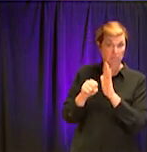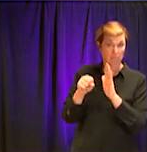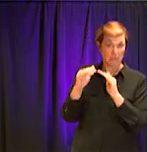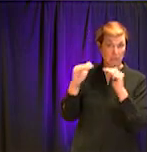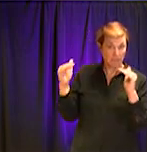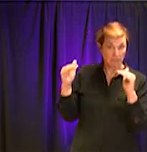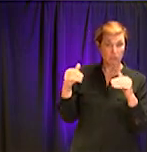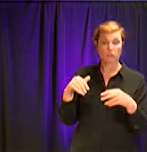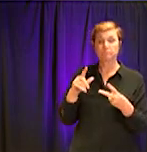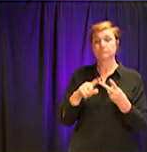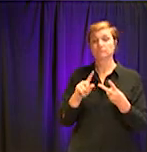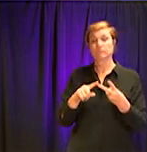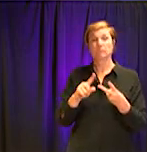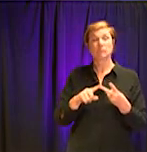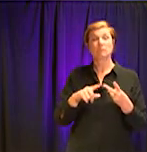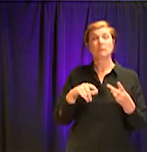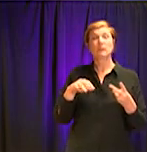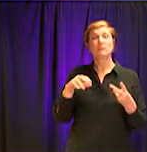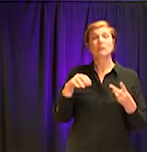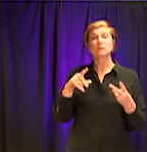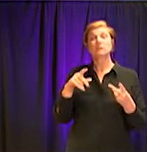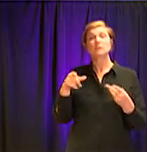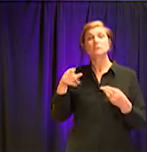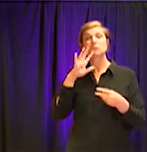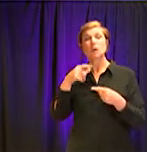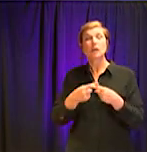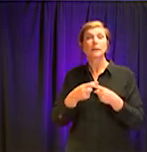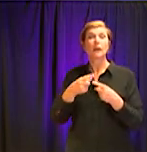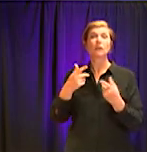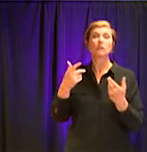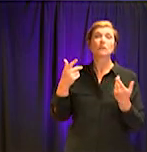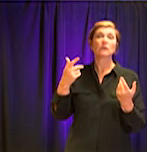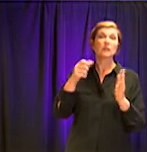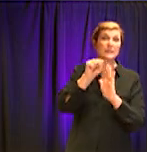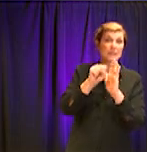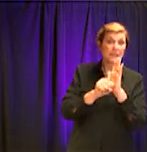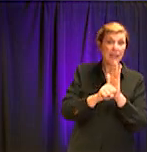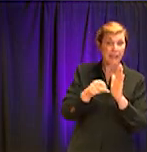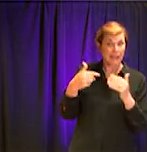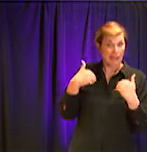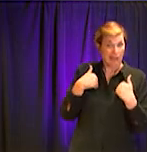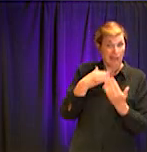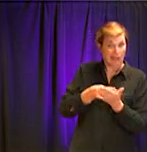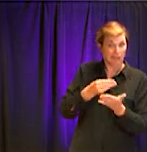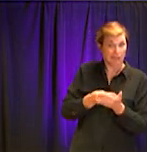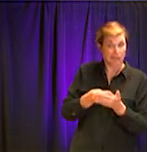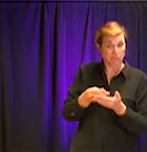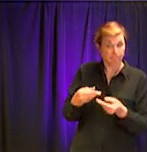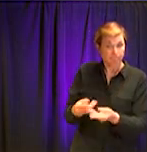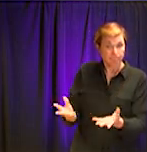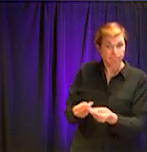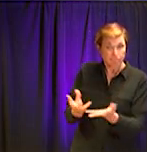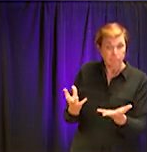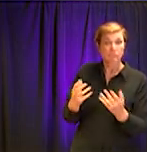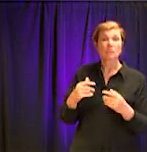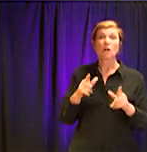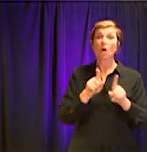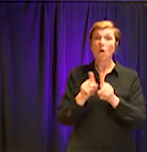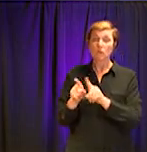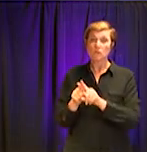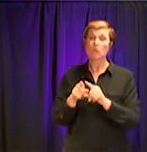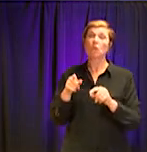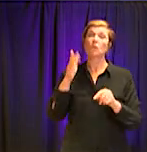subsidies surprise, uh, provided by the state, uh, also is going to be important to, uh, uh, get access to